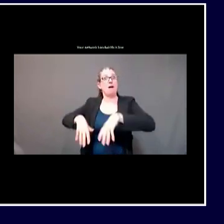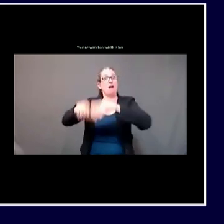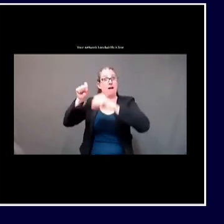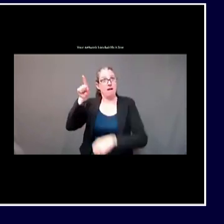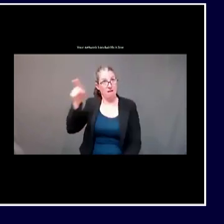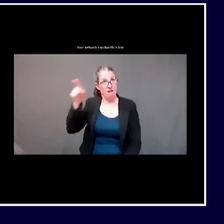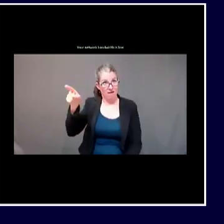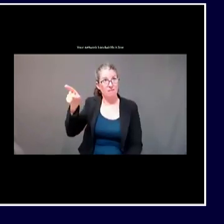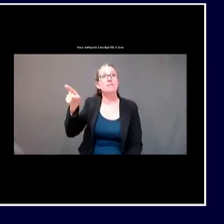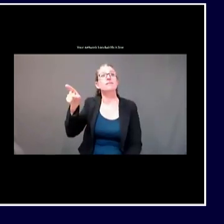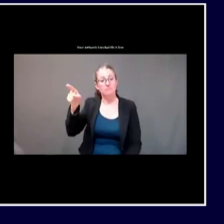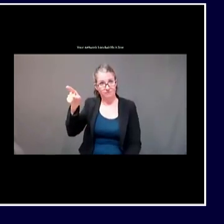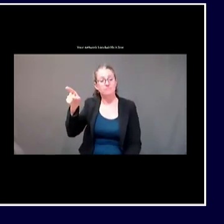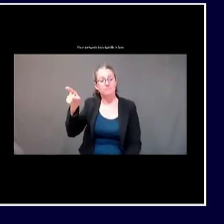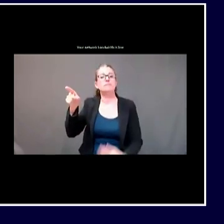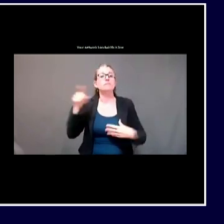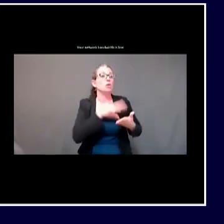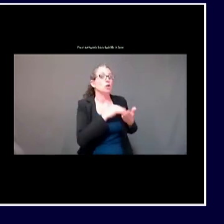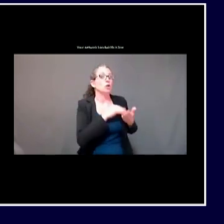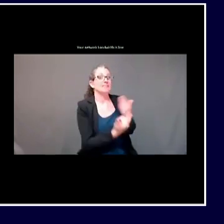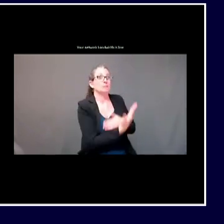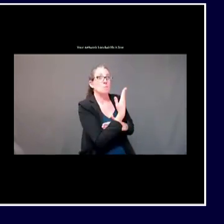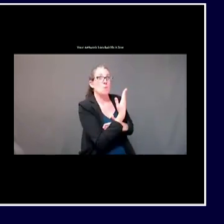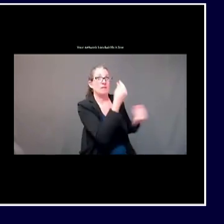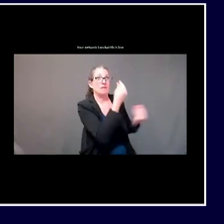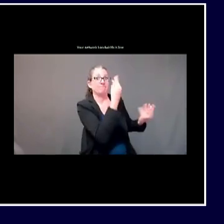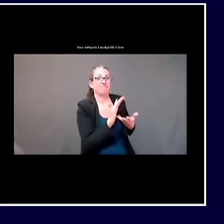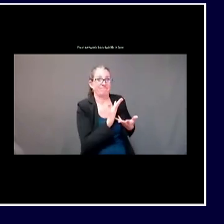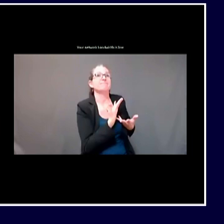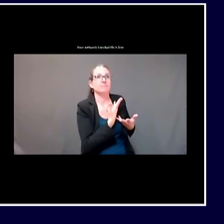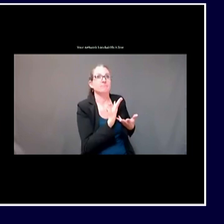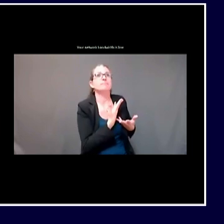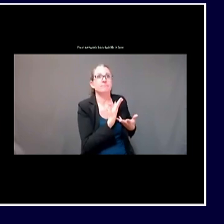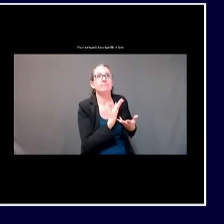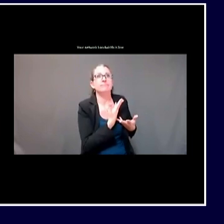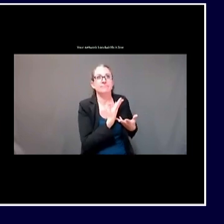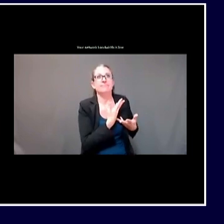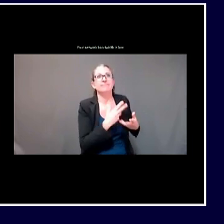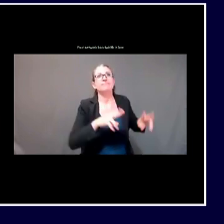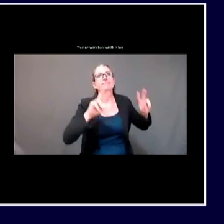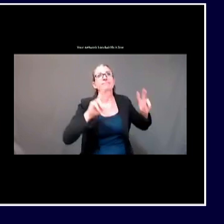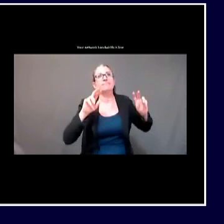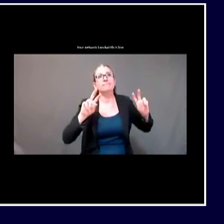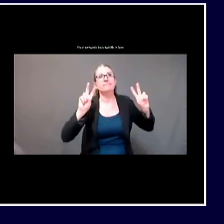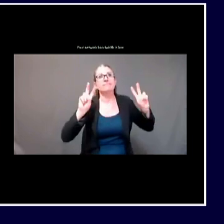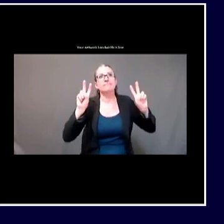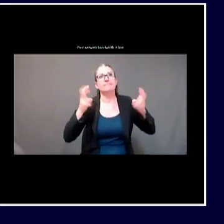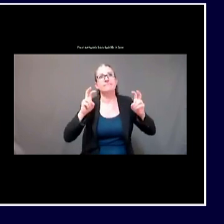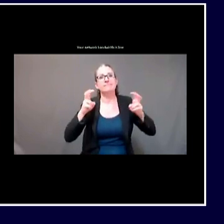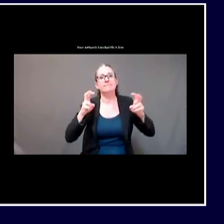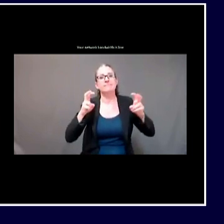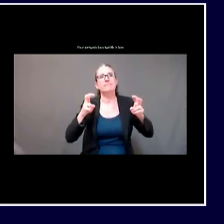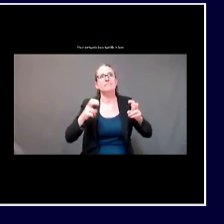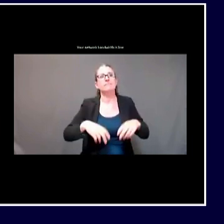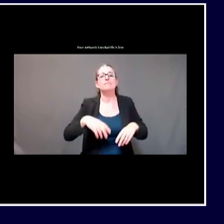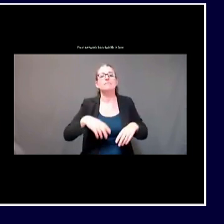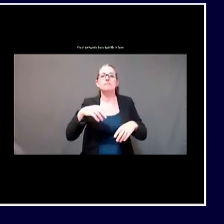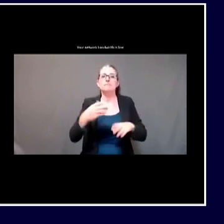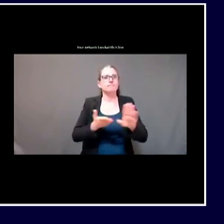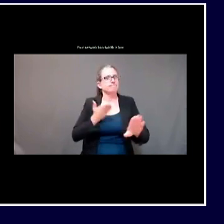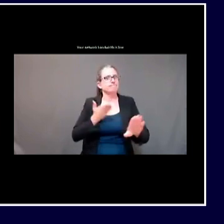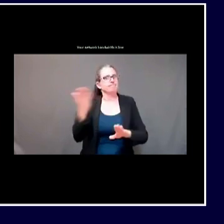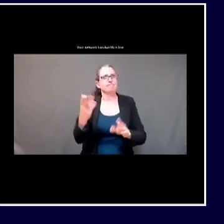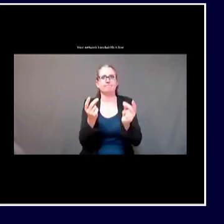to the Big Moose Inn. The imminent health hazard citation notes that Big Moose Inn exceeded the indoor